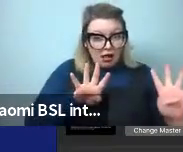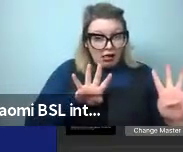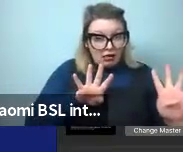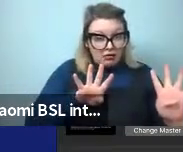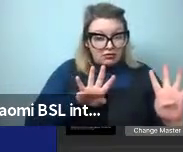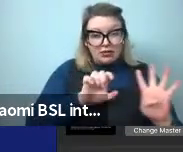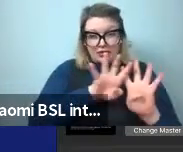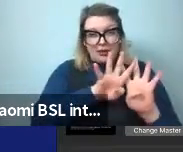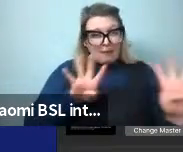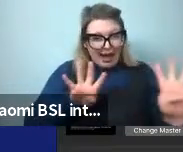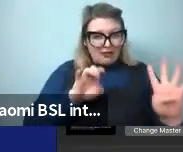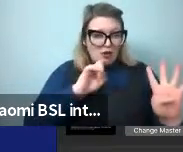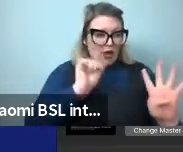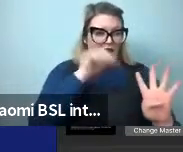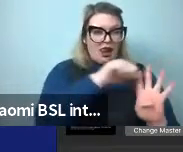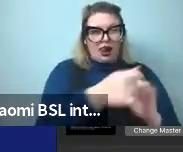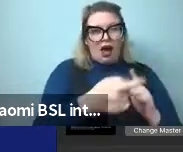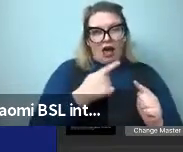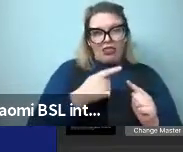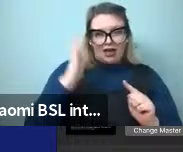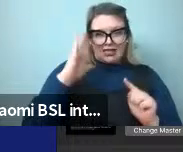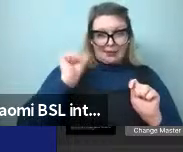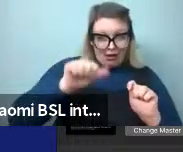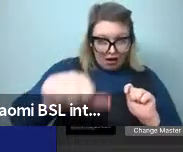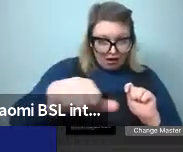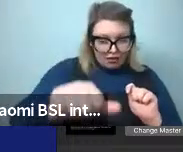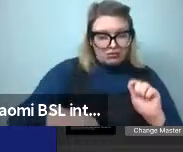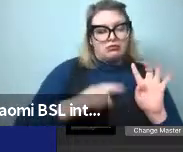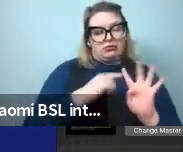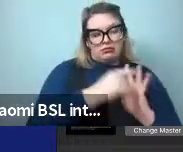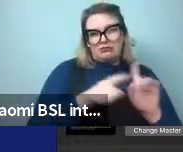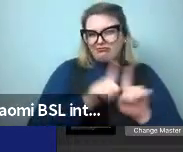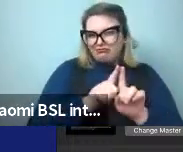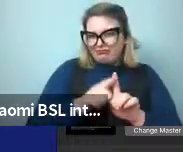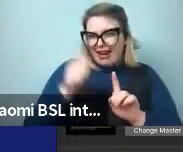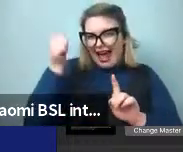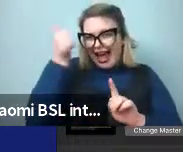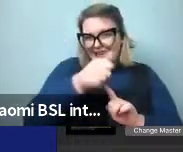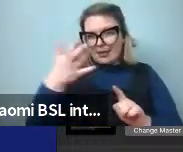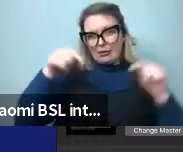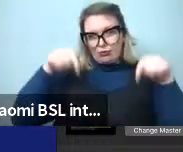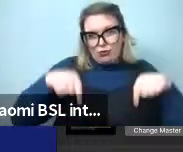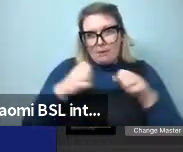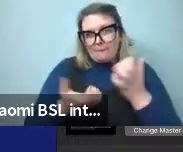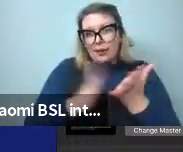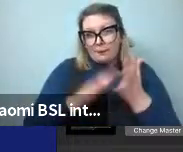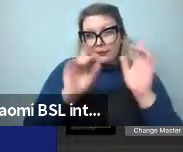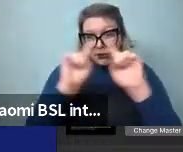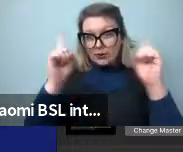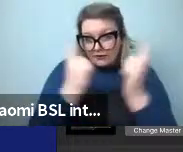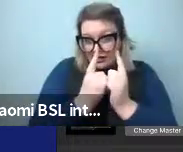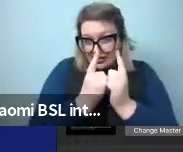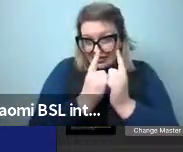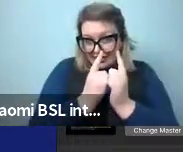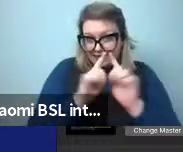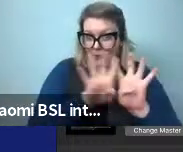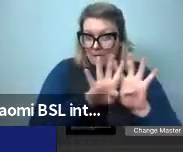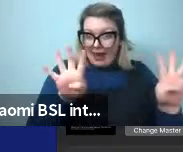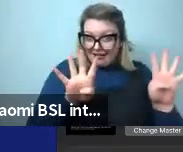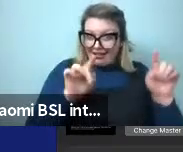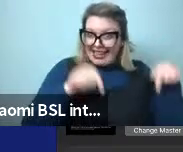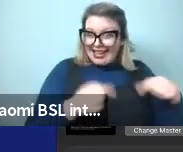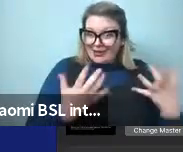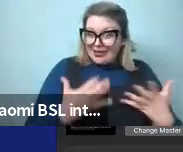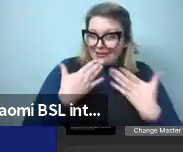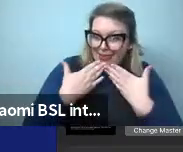include speakers from the series, as well as Birmingham academics. So in particular, we have everyone here today, and I'd really like to thank everyone for joining